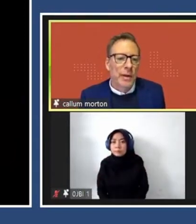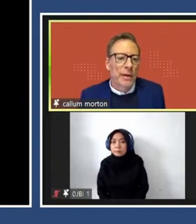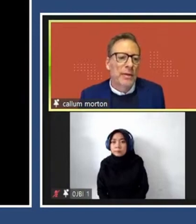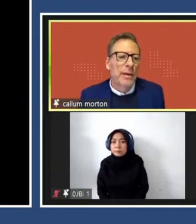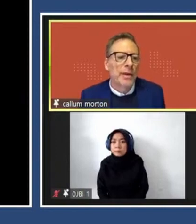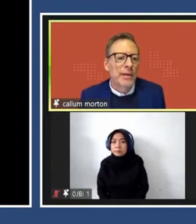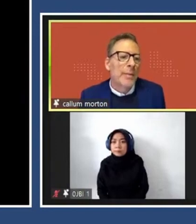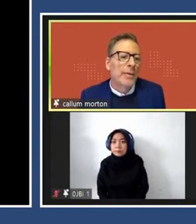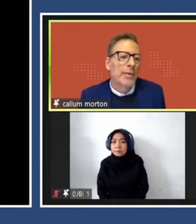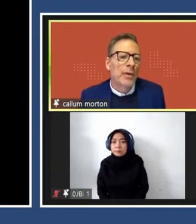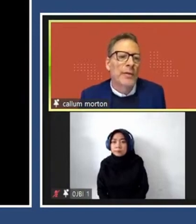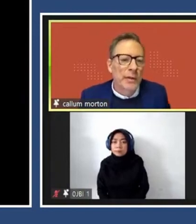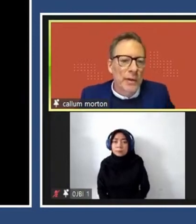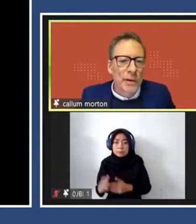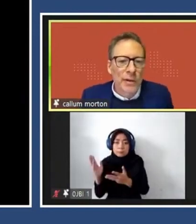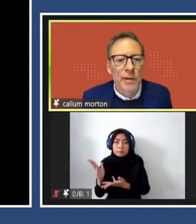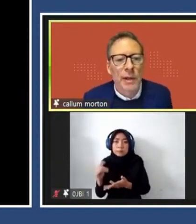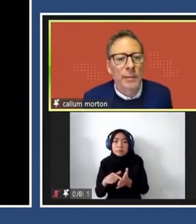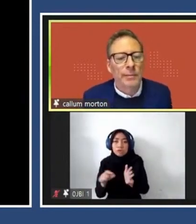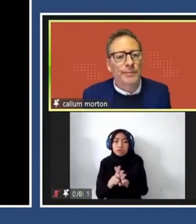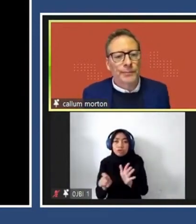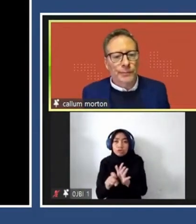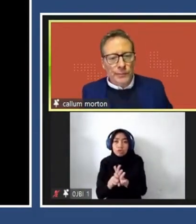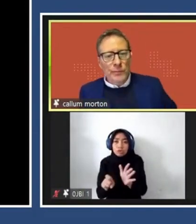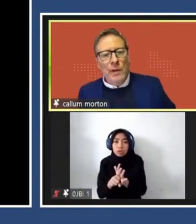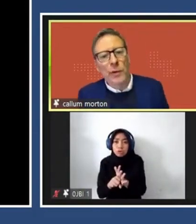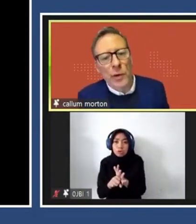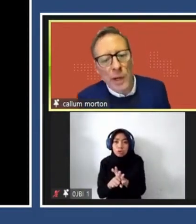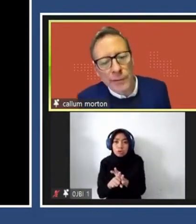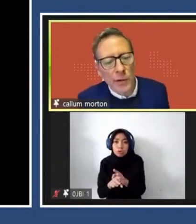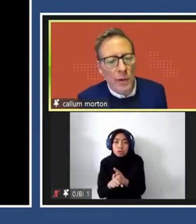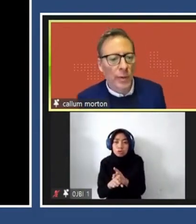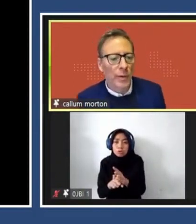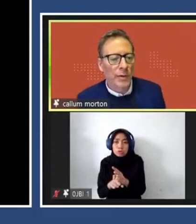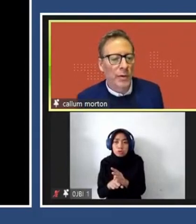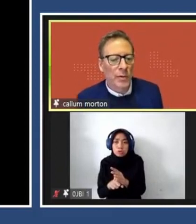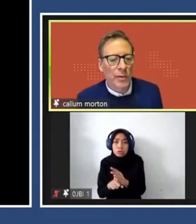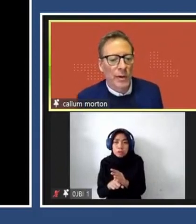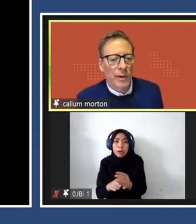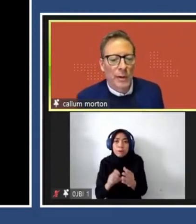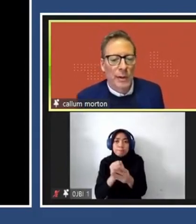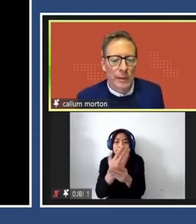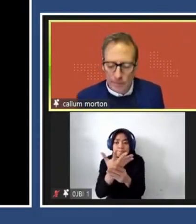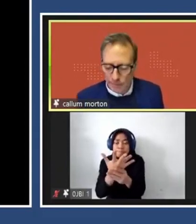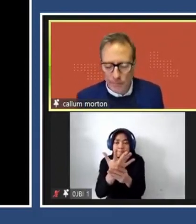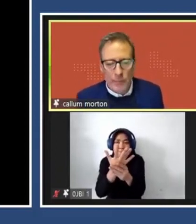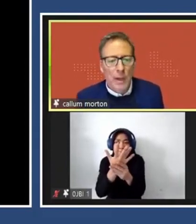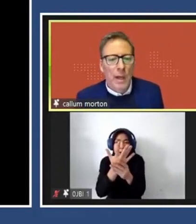This is, uh, some of the examples of the Indigenous, um, flora and fauna we wanted to use,